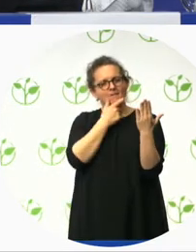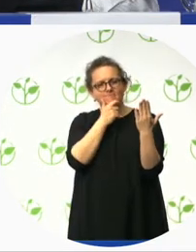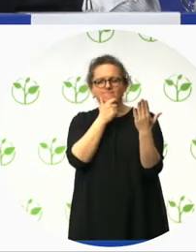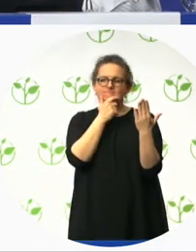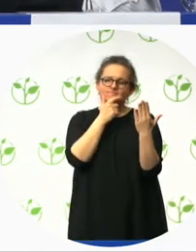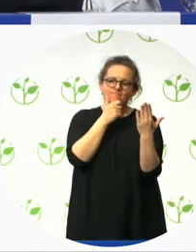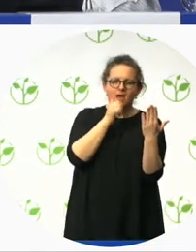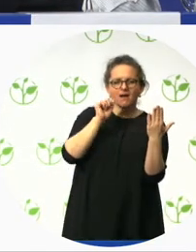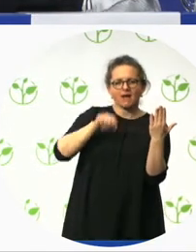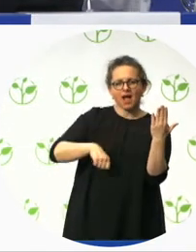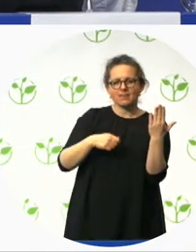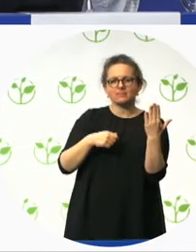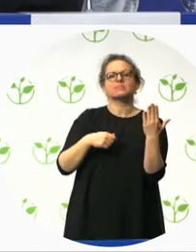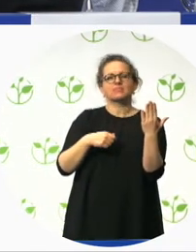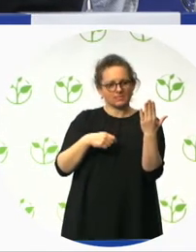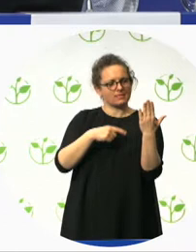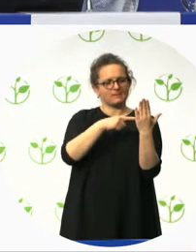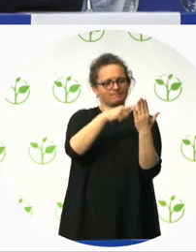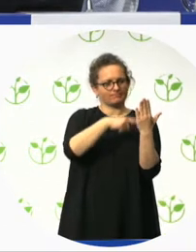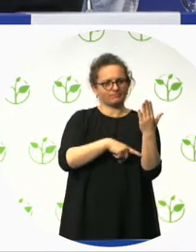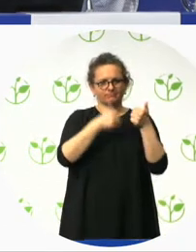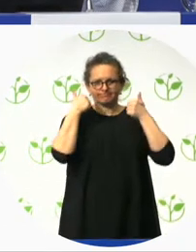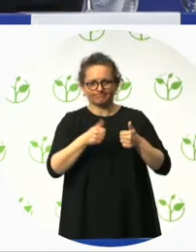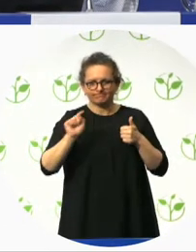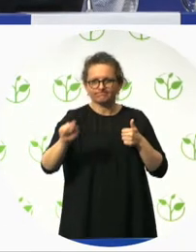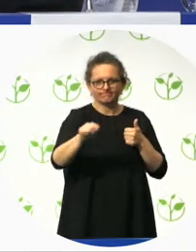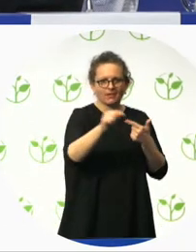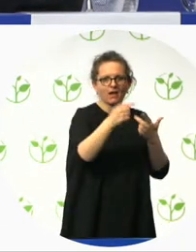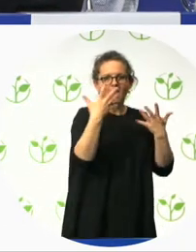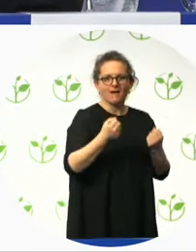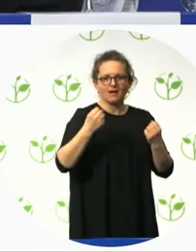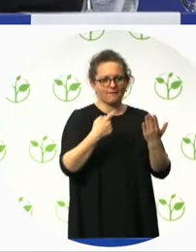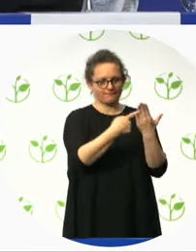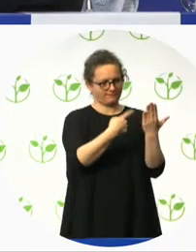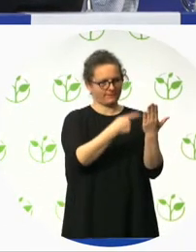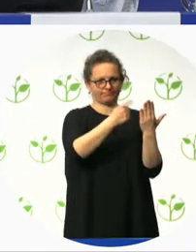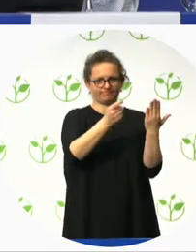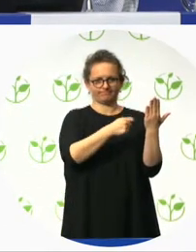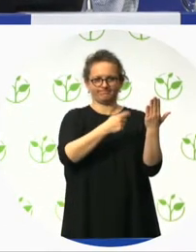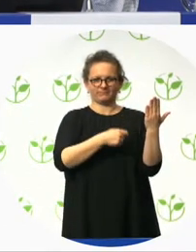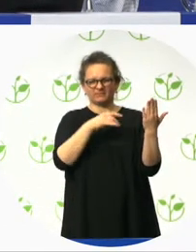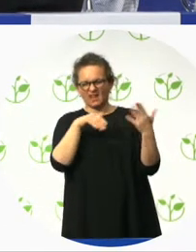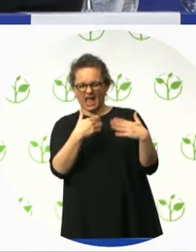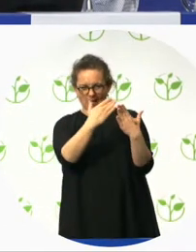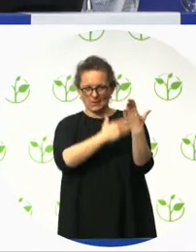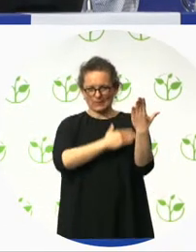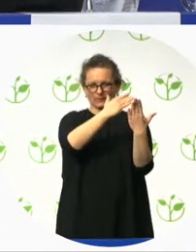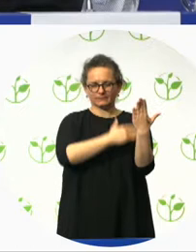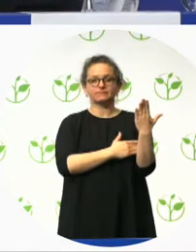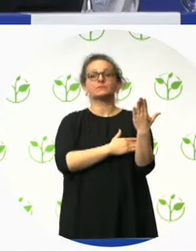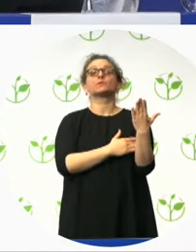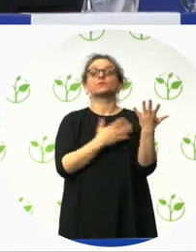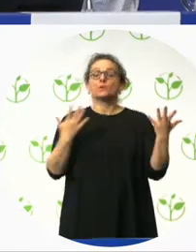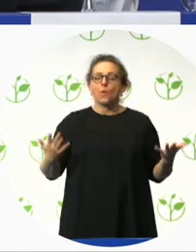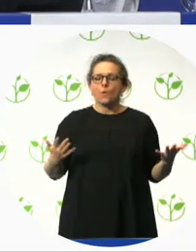But this is really, and I'll mention at the end of the presentation, but we go back and one year post-occupancy, we will actually